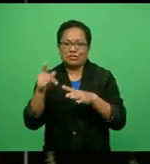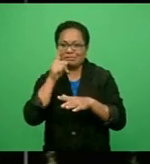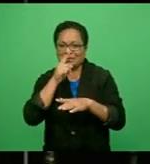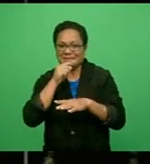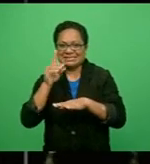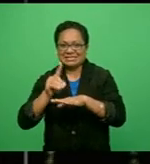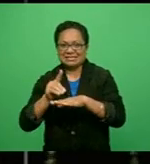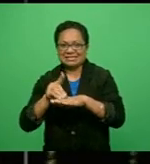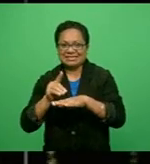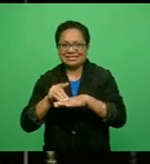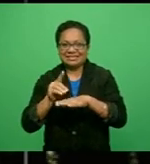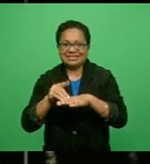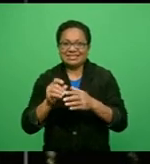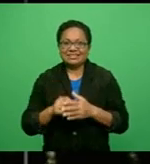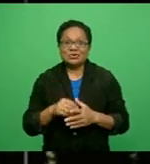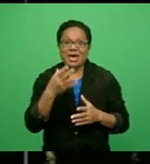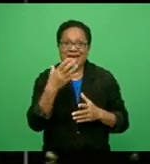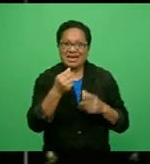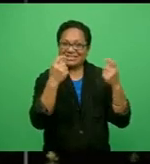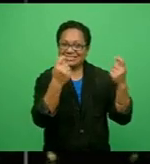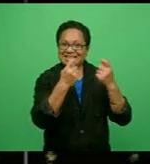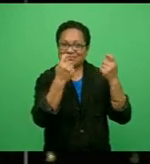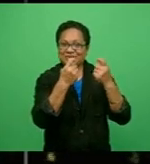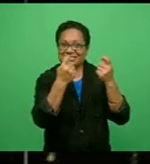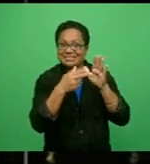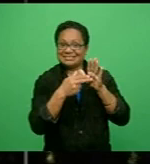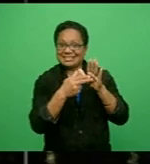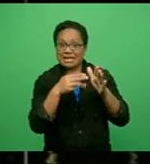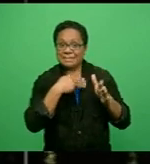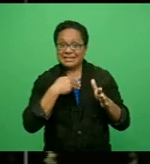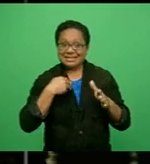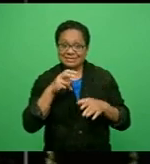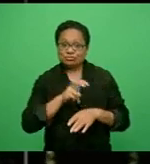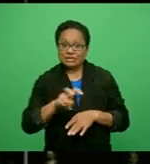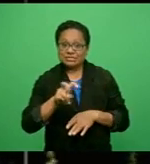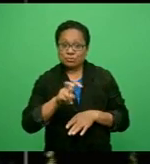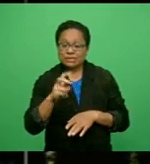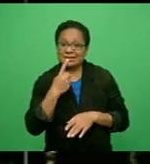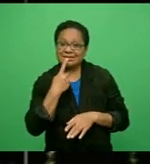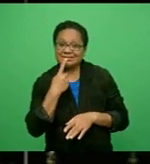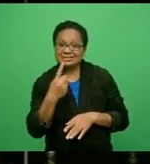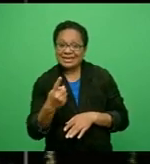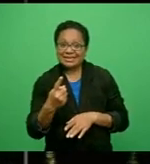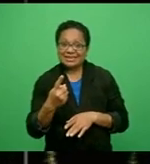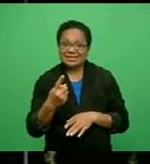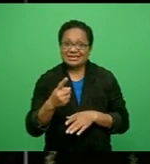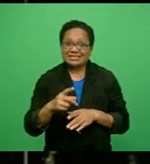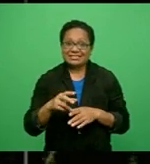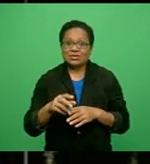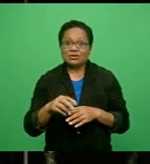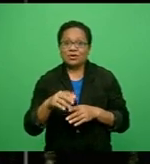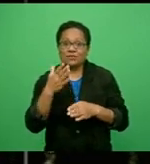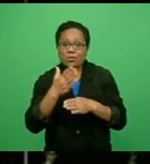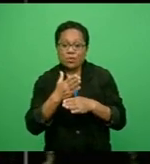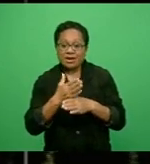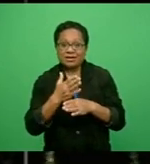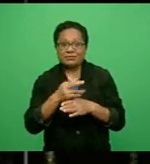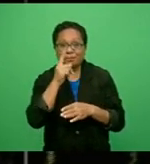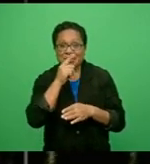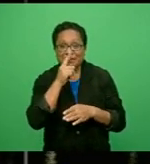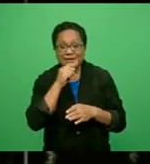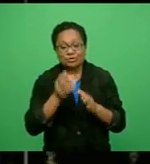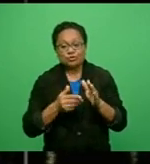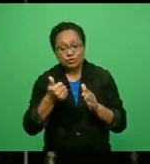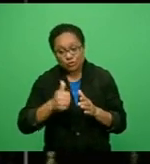2020 World Maritime Day in Nandi, Minister for Transport Fayaz Koya highlighted that while the work of seafarers and ship workers is important,